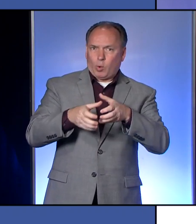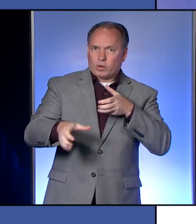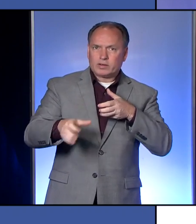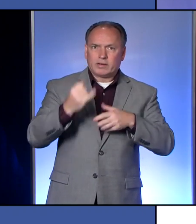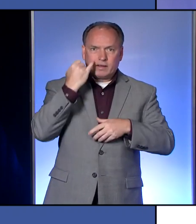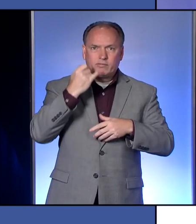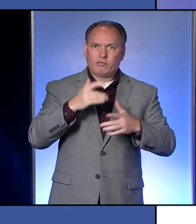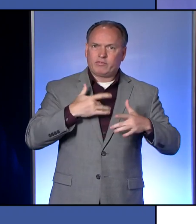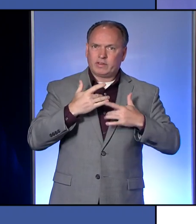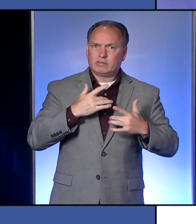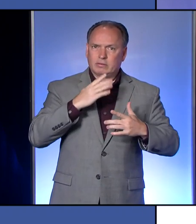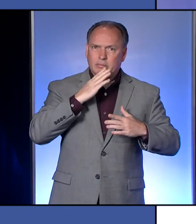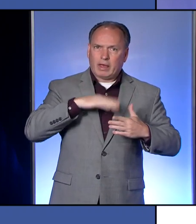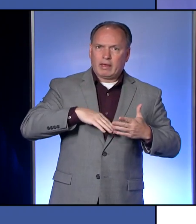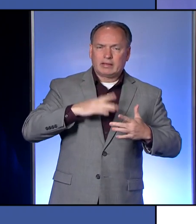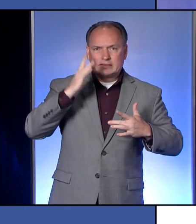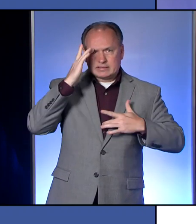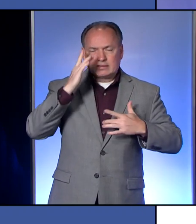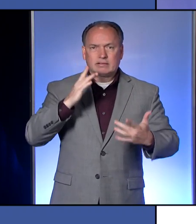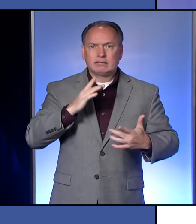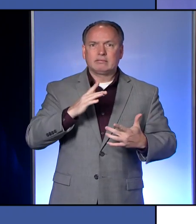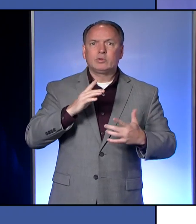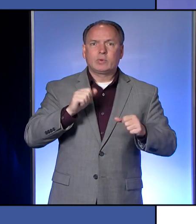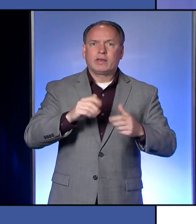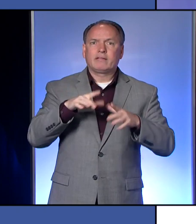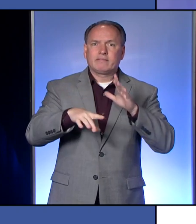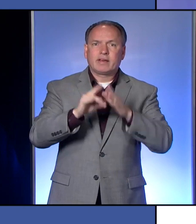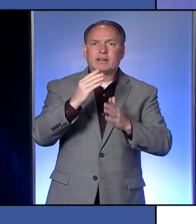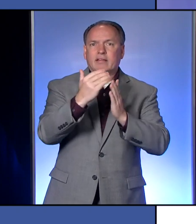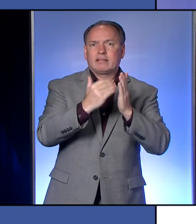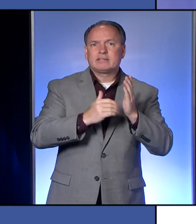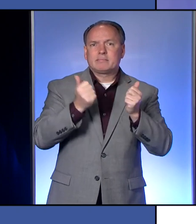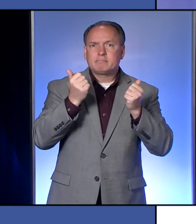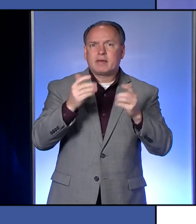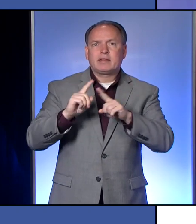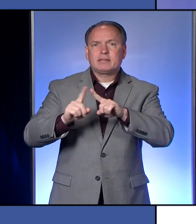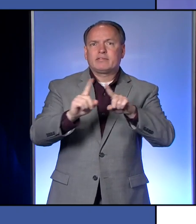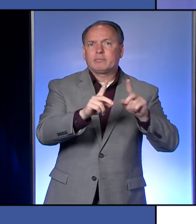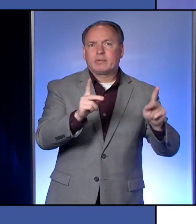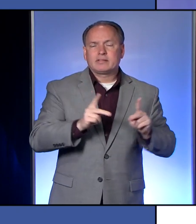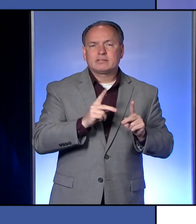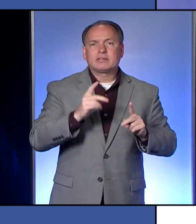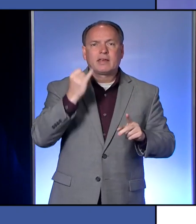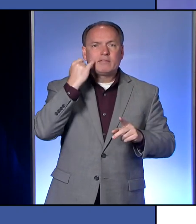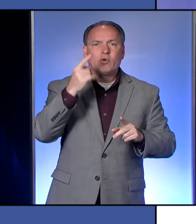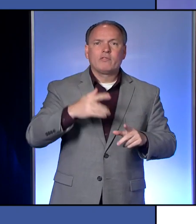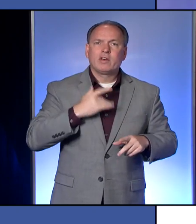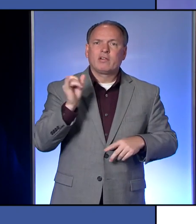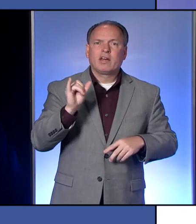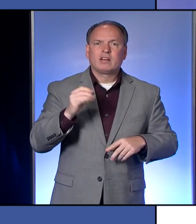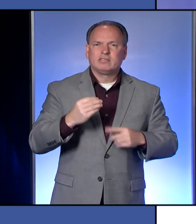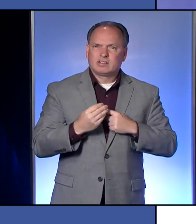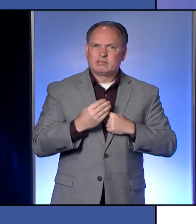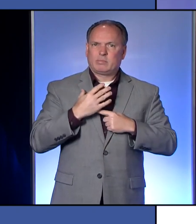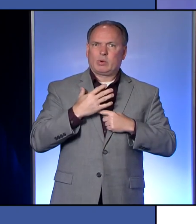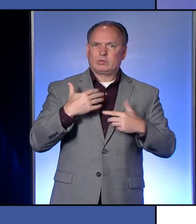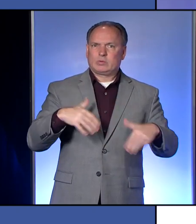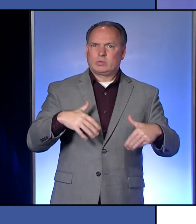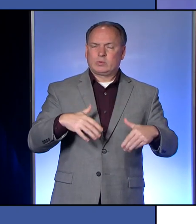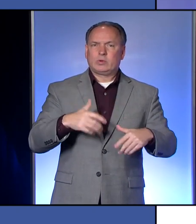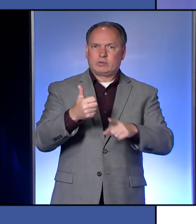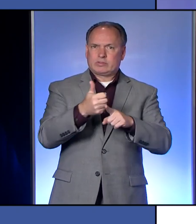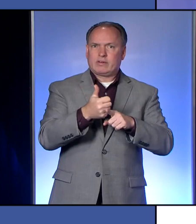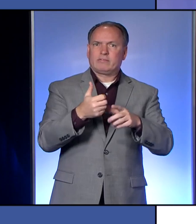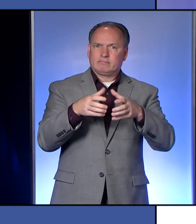others and you can find them listed in many places. If you think you've been exposed or to someone else who is sick, please